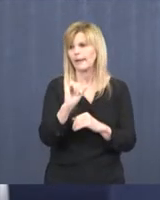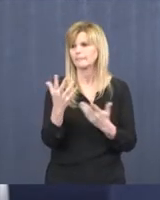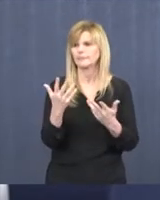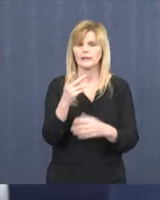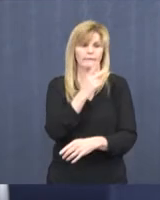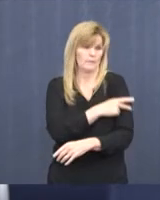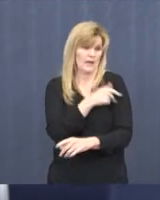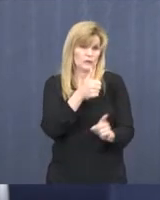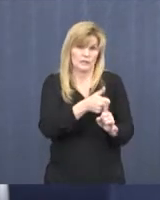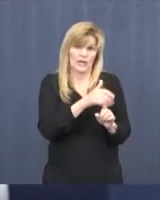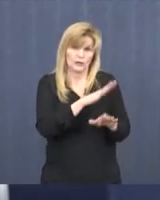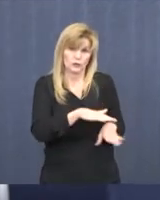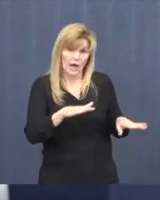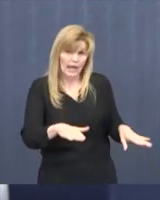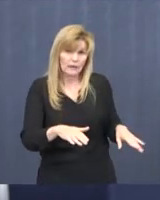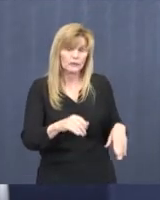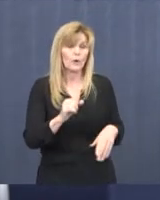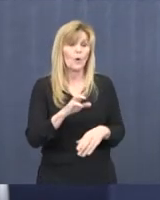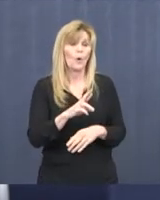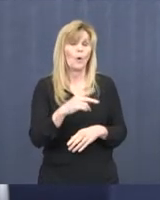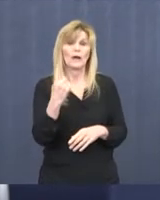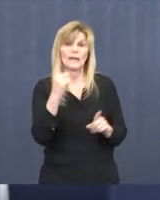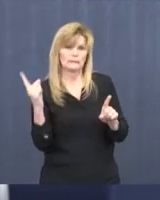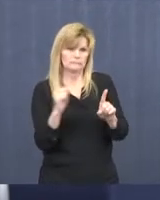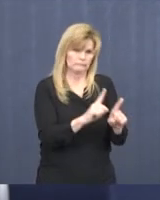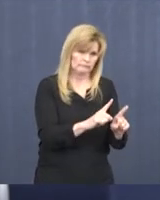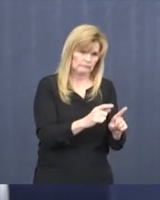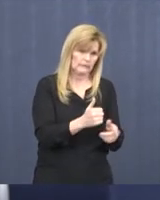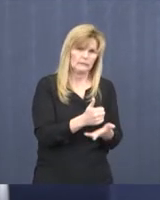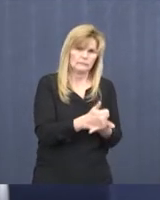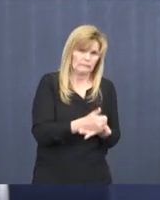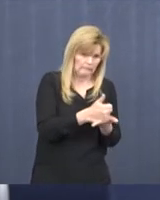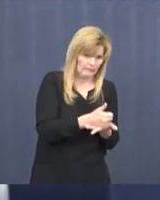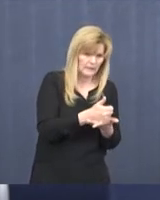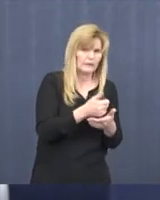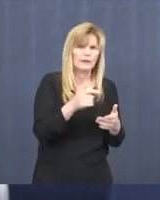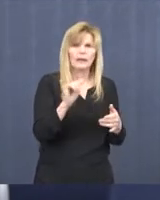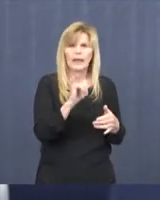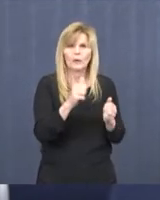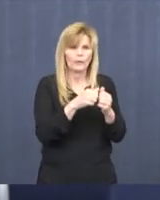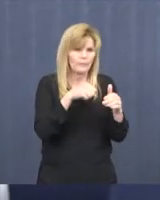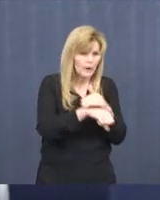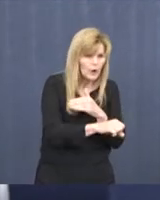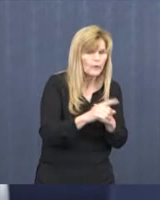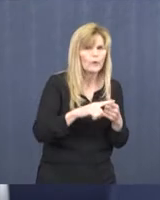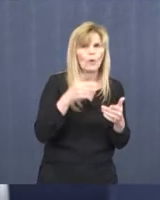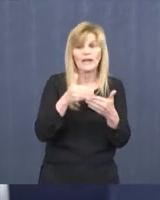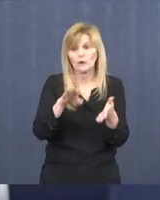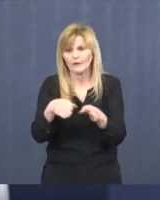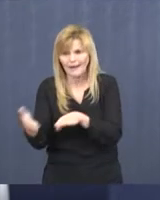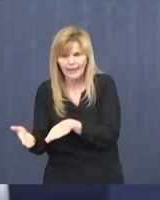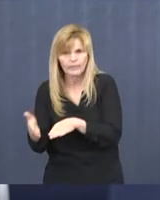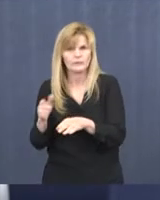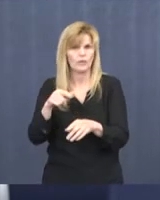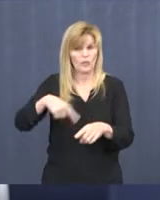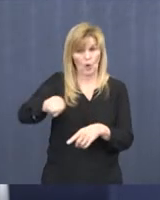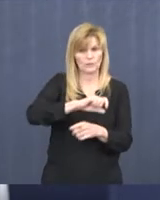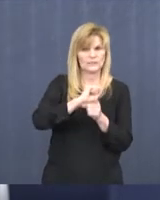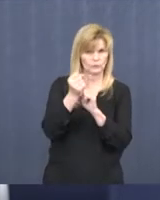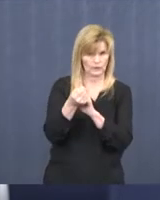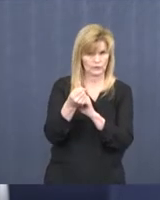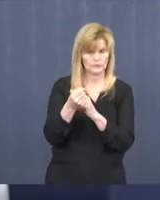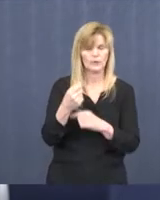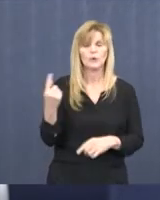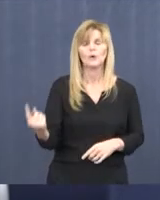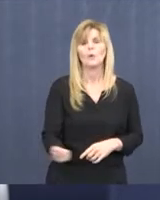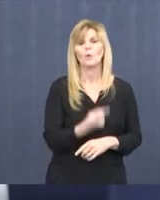is a child or needs some caregiver assistance in birth and end-of-life circumstances. We're constantly